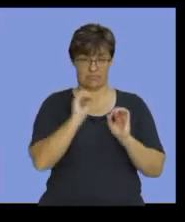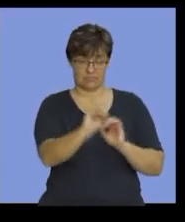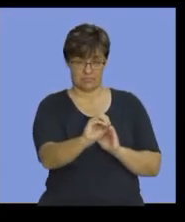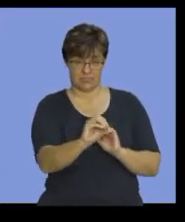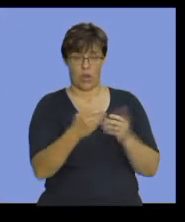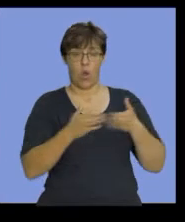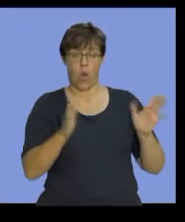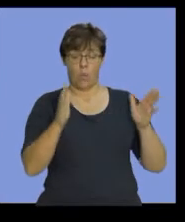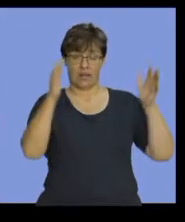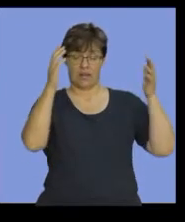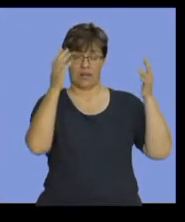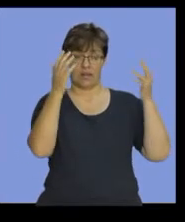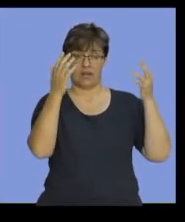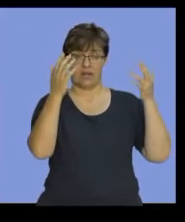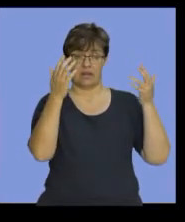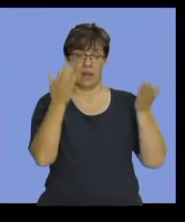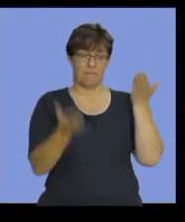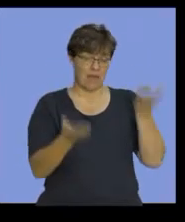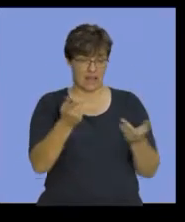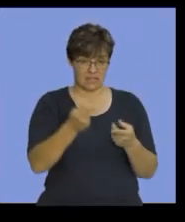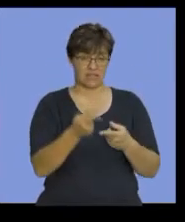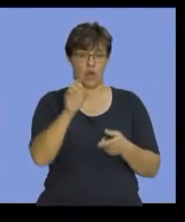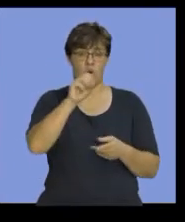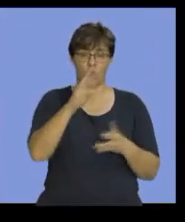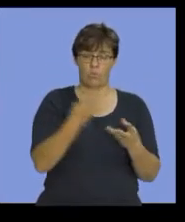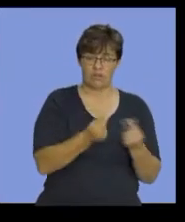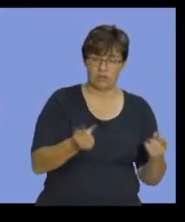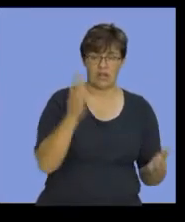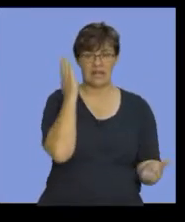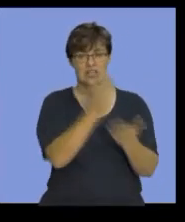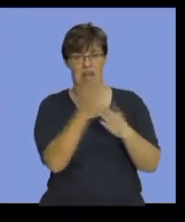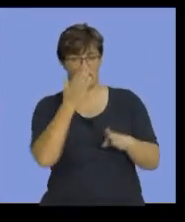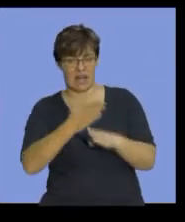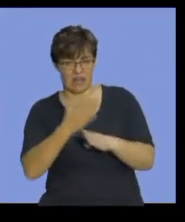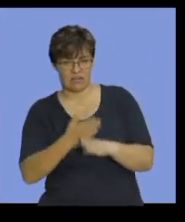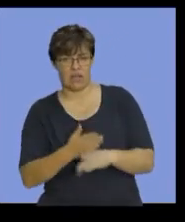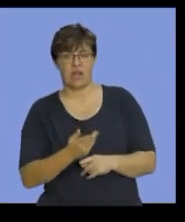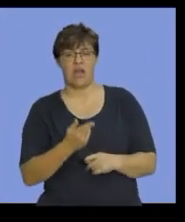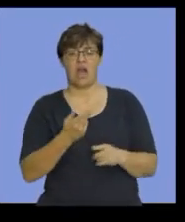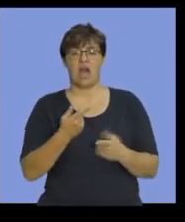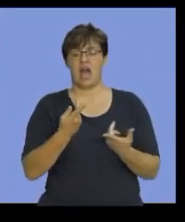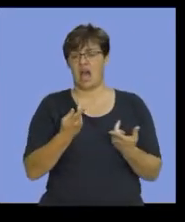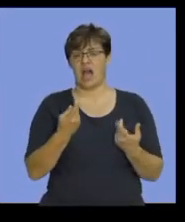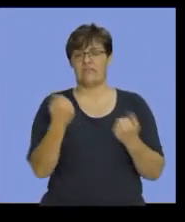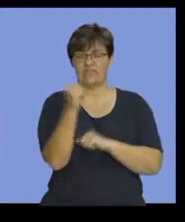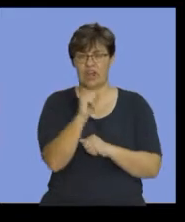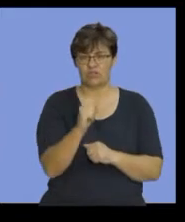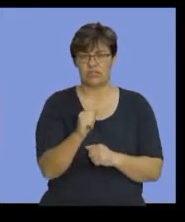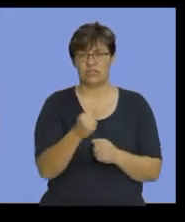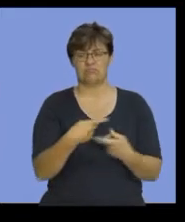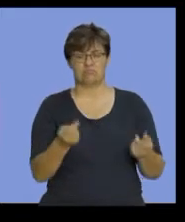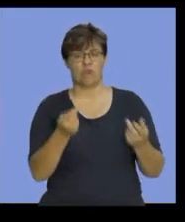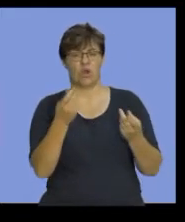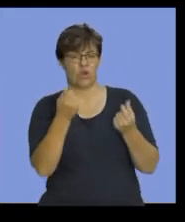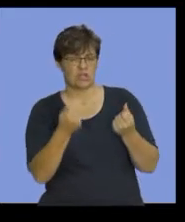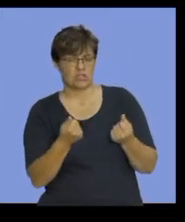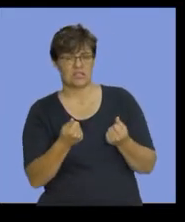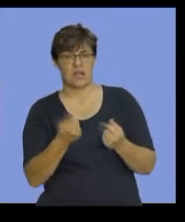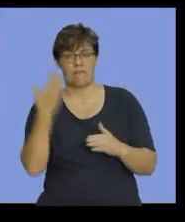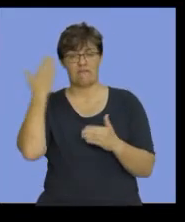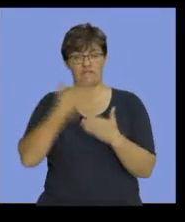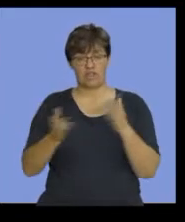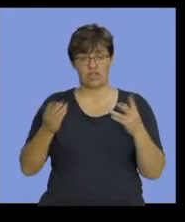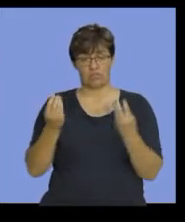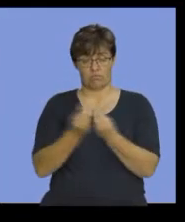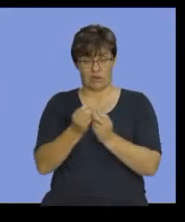my opening balance, raw material costs, direct labor, factory overhead costs. I've got my closing balance. My finished goods